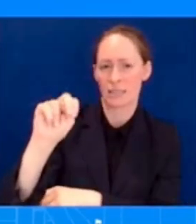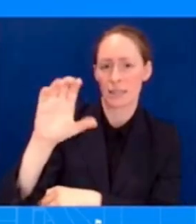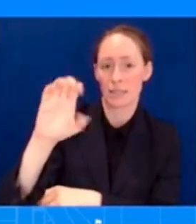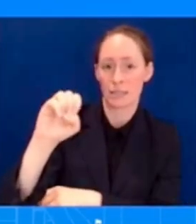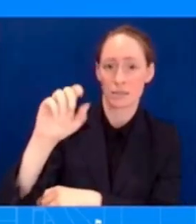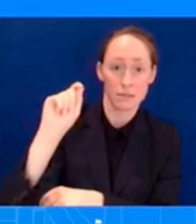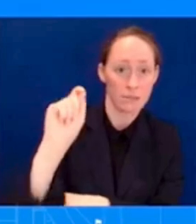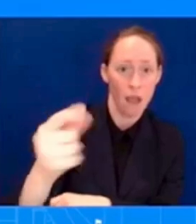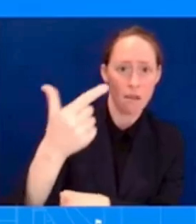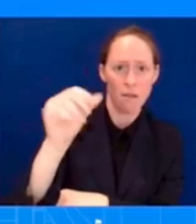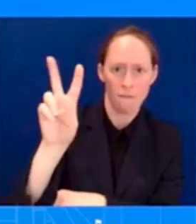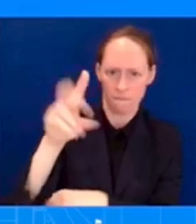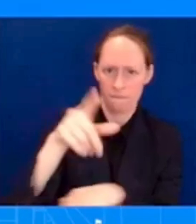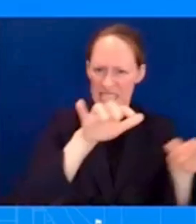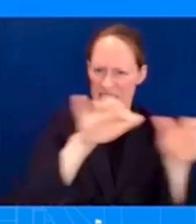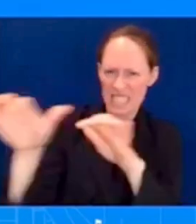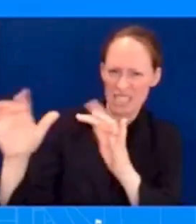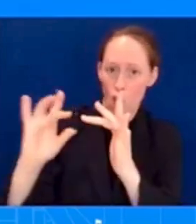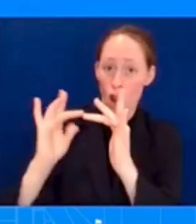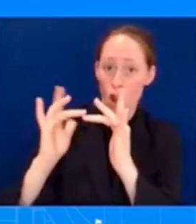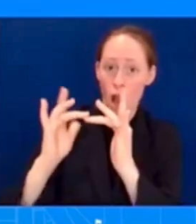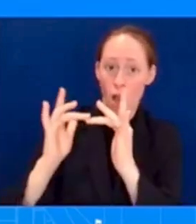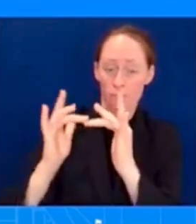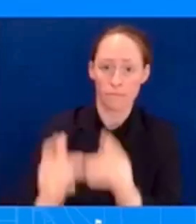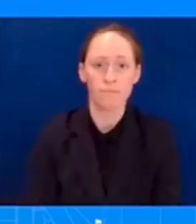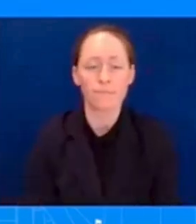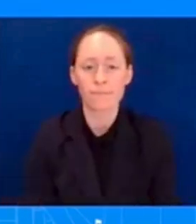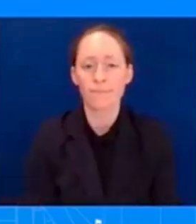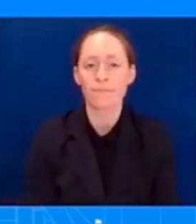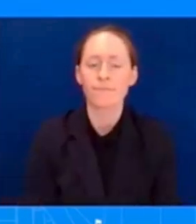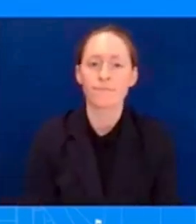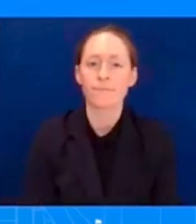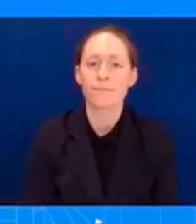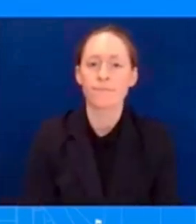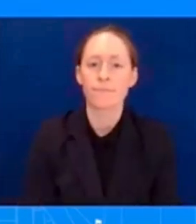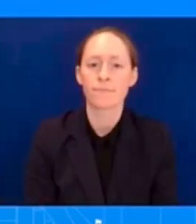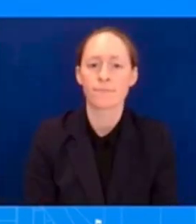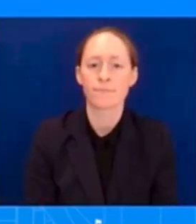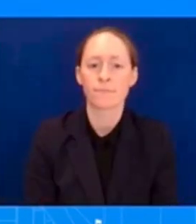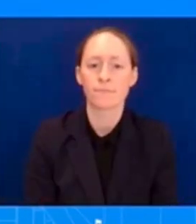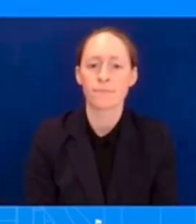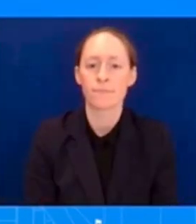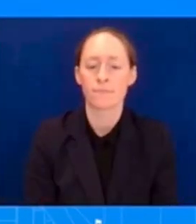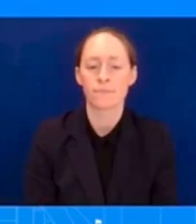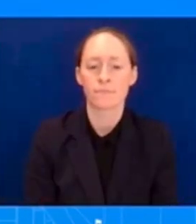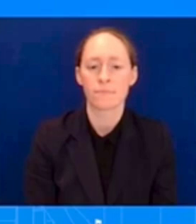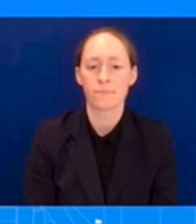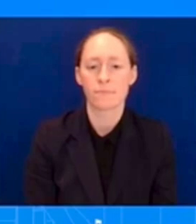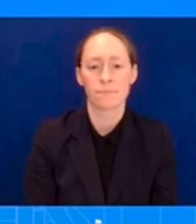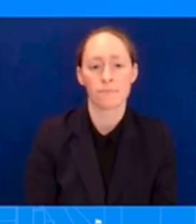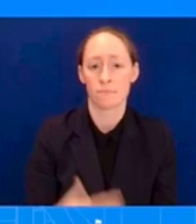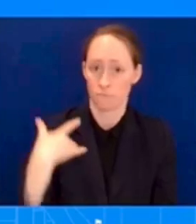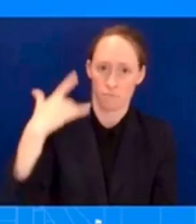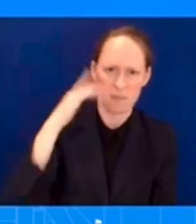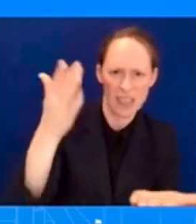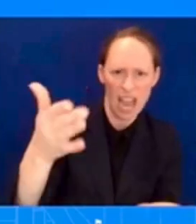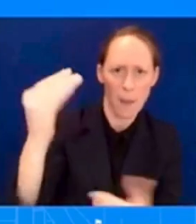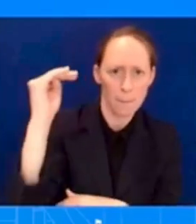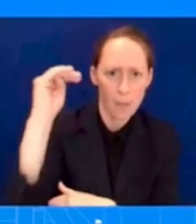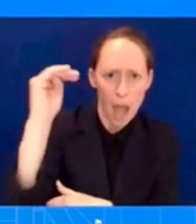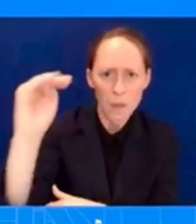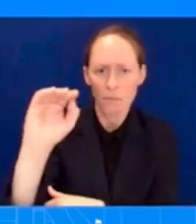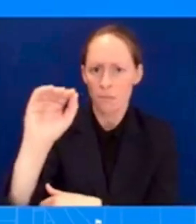be in Maui supporting the survivors of this tragedy, as you just heard from the administrator, as long as it takes,